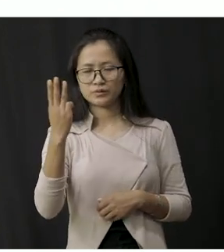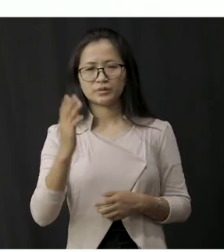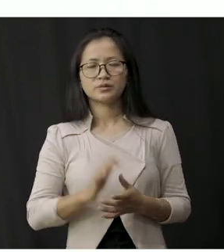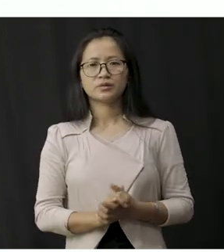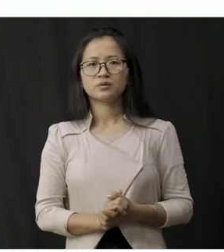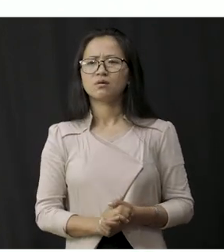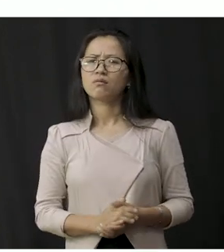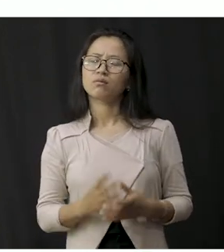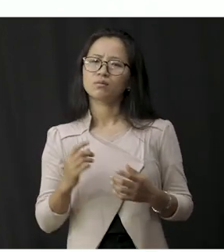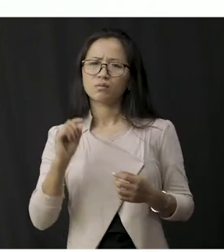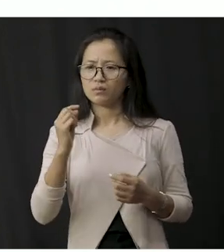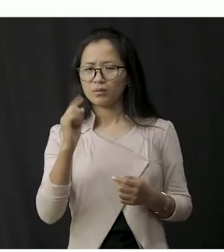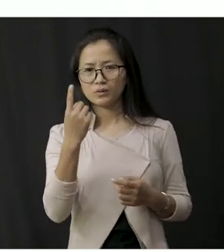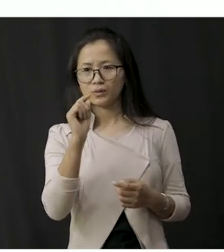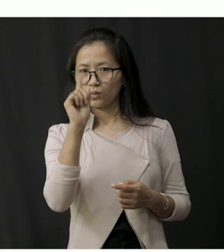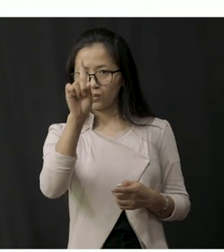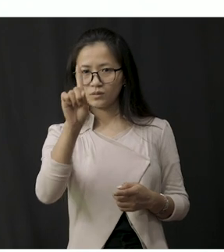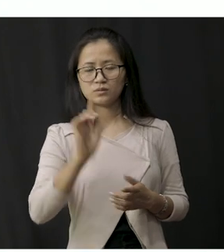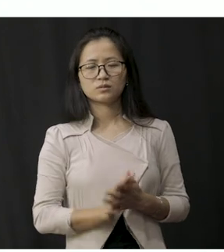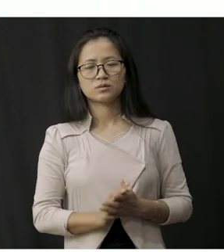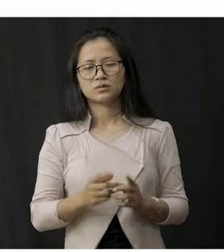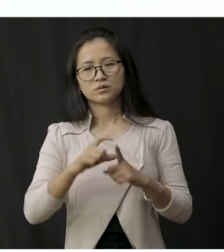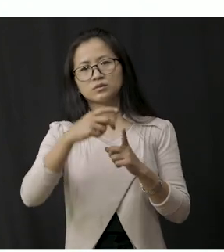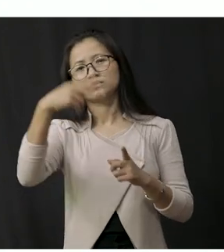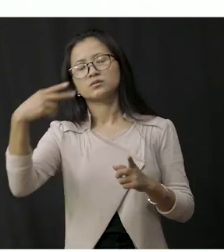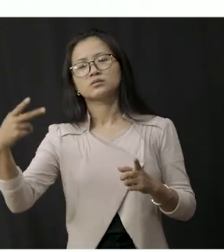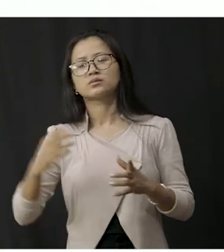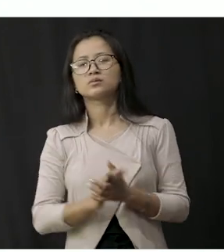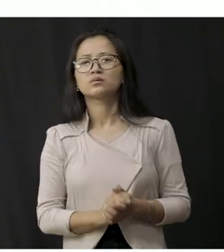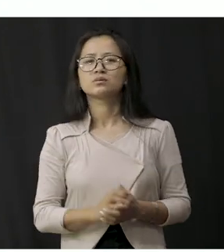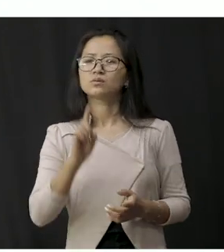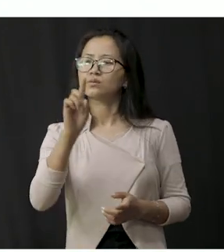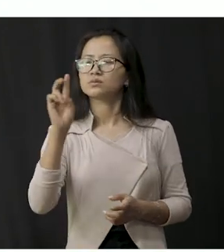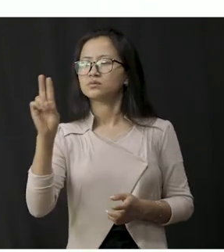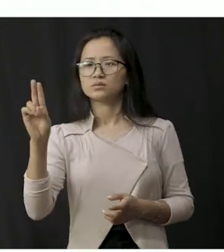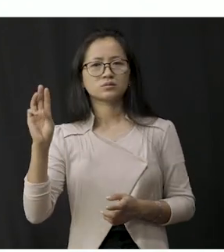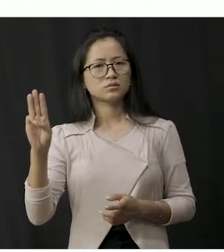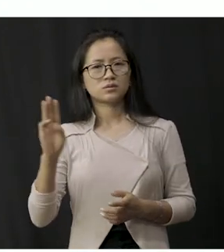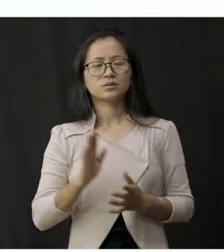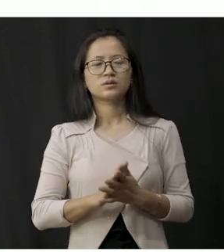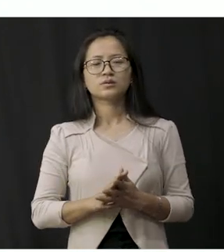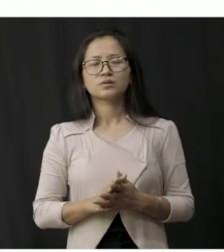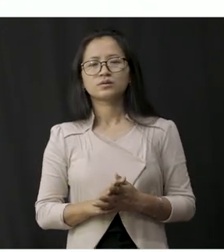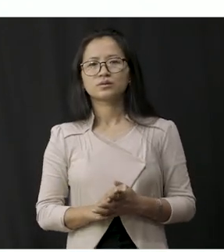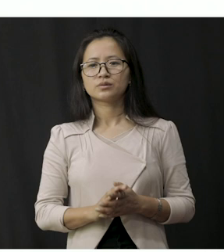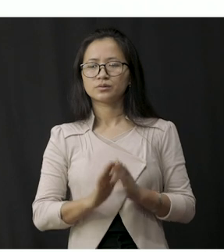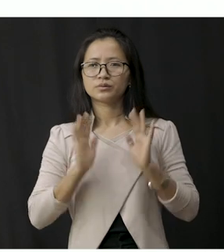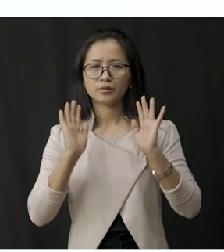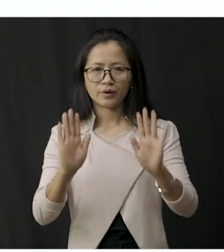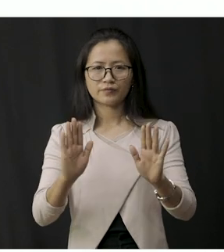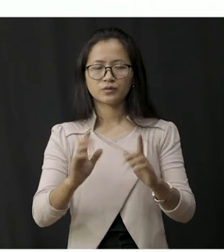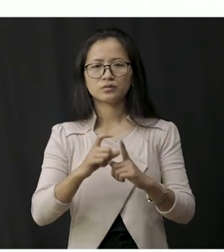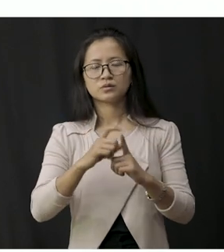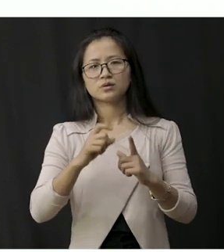or if it's only one you can draw one okay so it depends one two or three so you have to draw